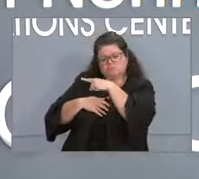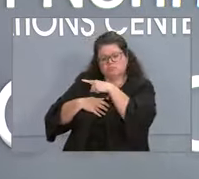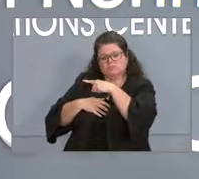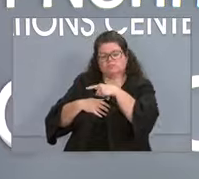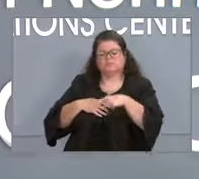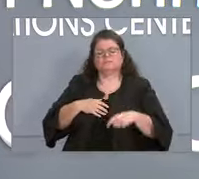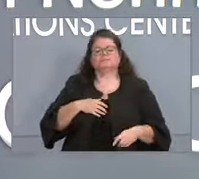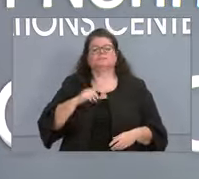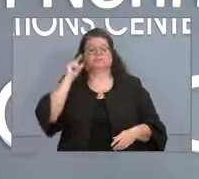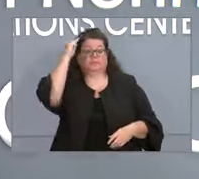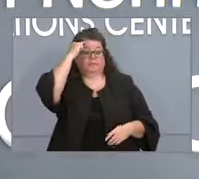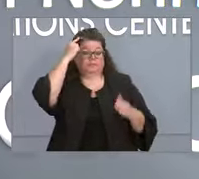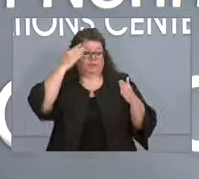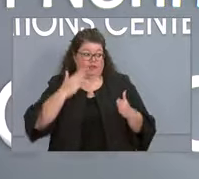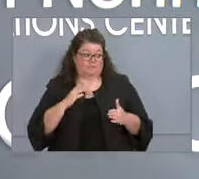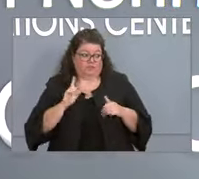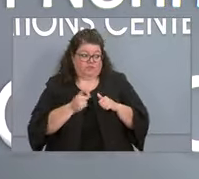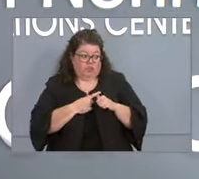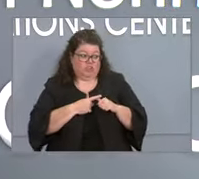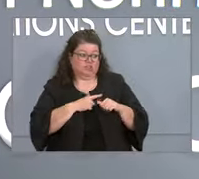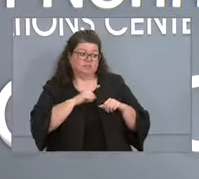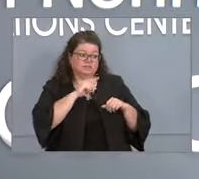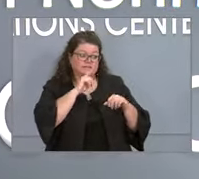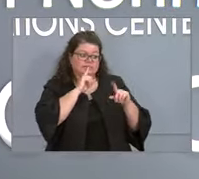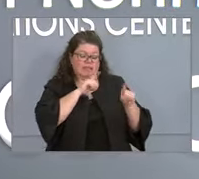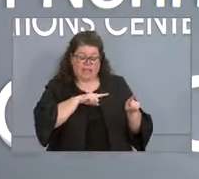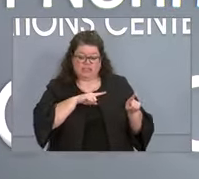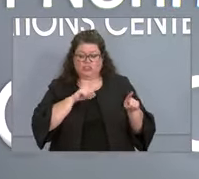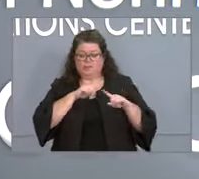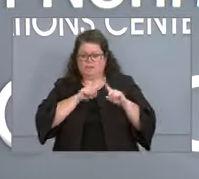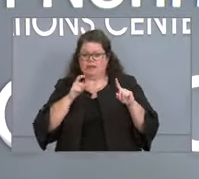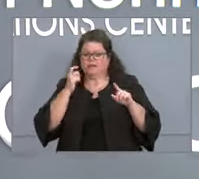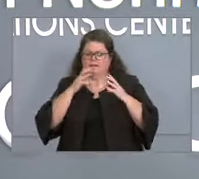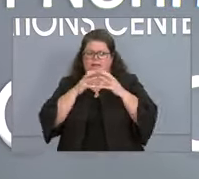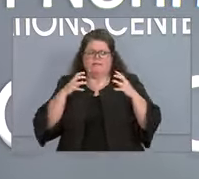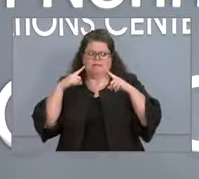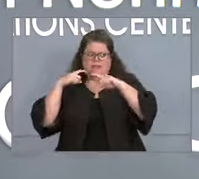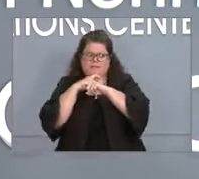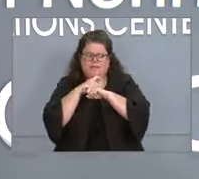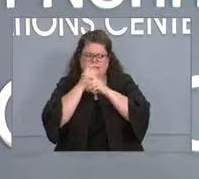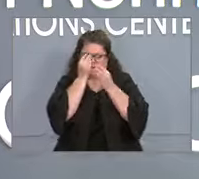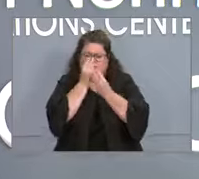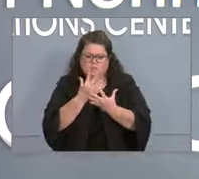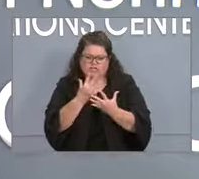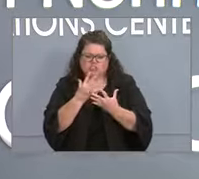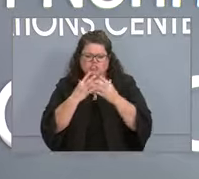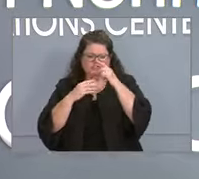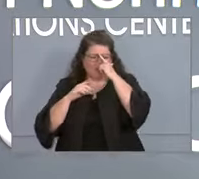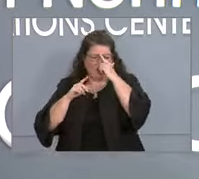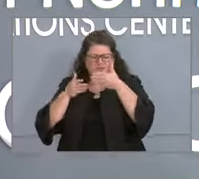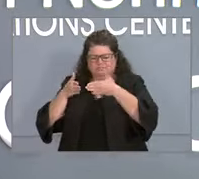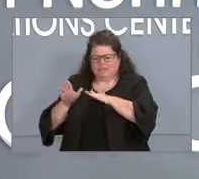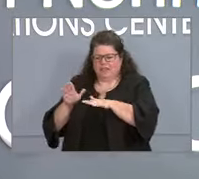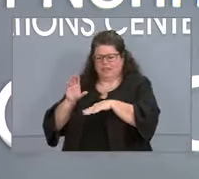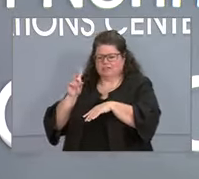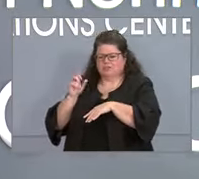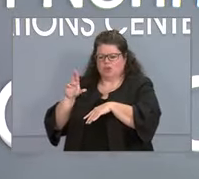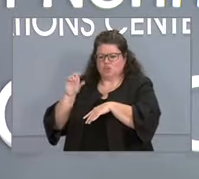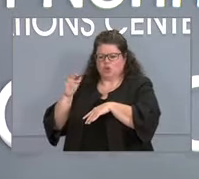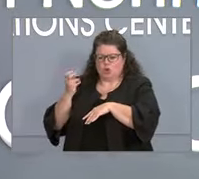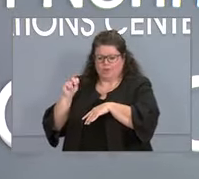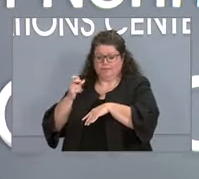Cohen because I know there have a lot of been a lot of ins and outs and booster shots. But it's absolutely clear that fully